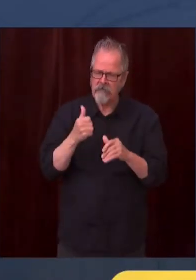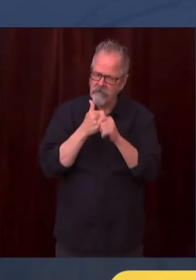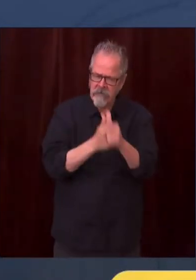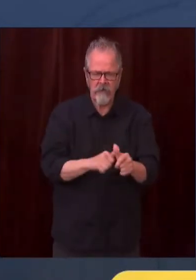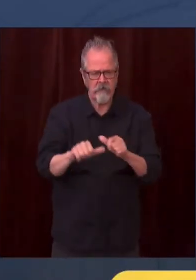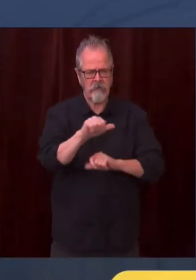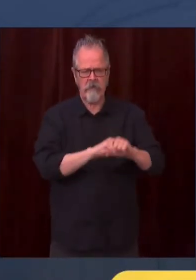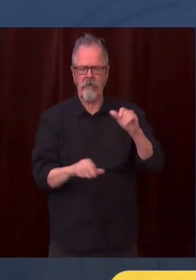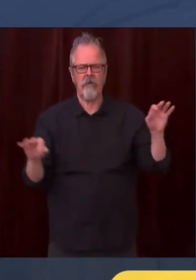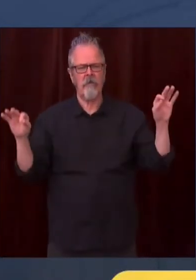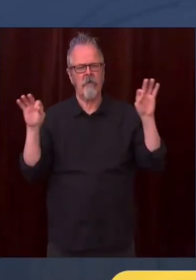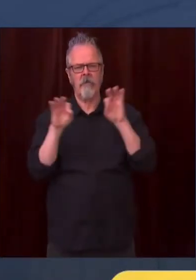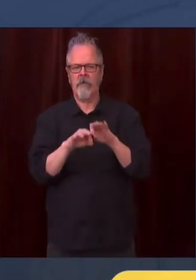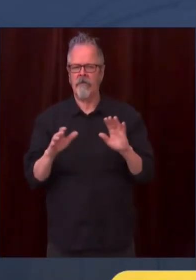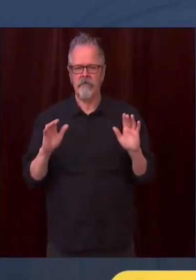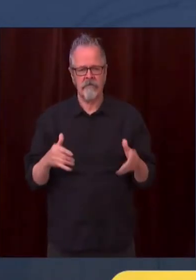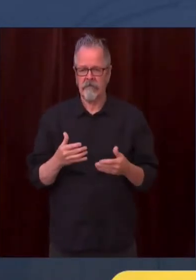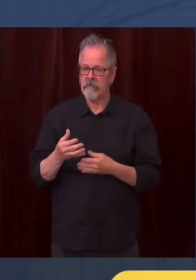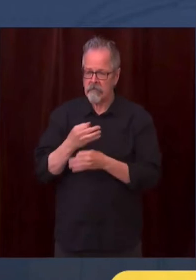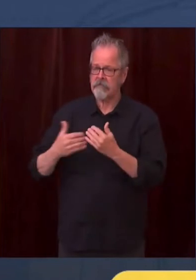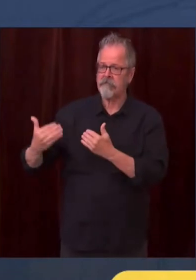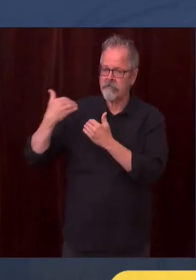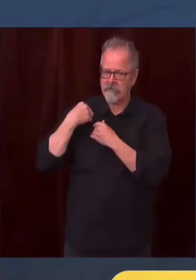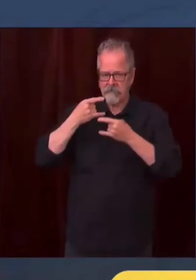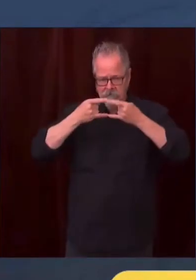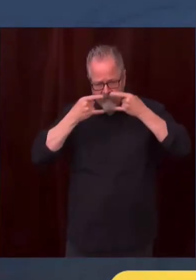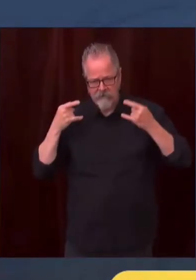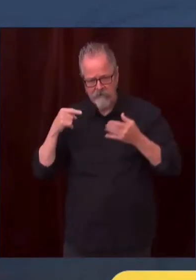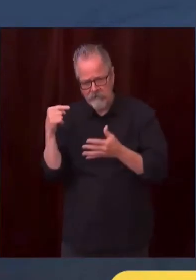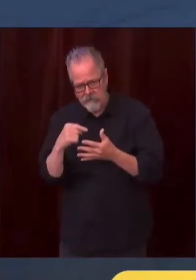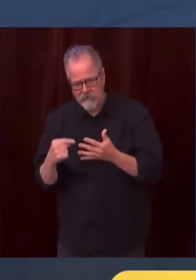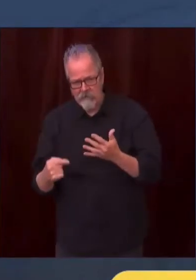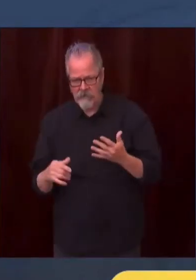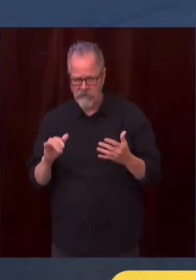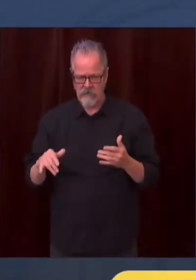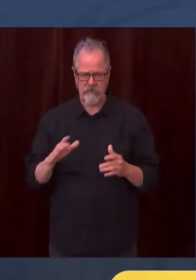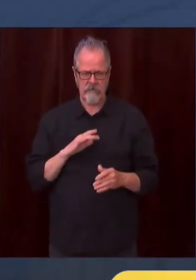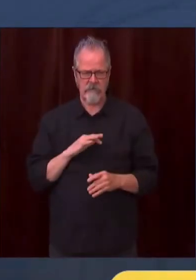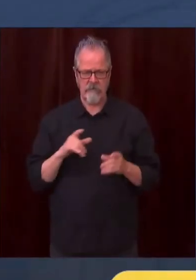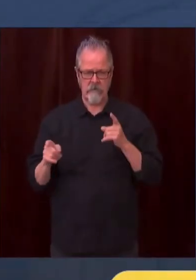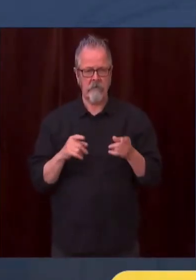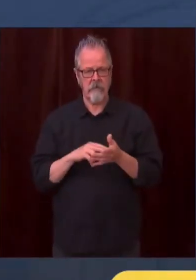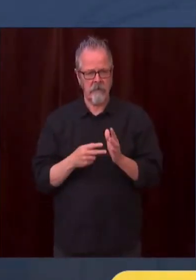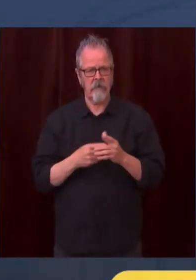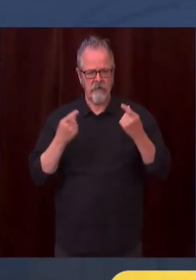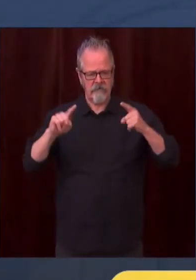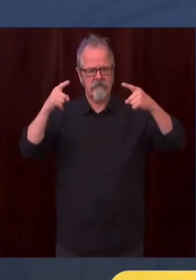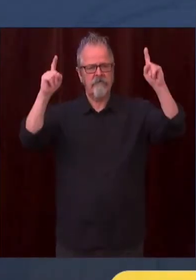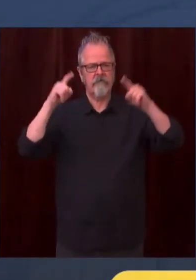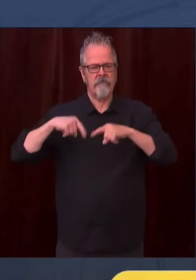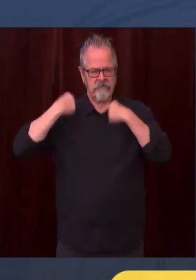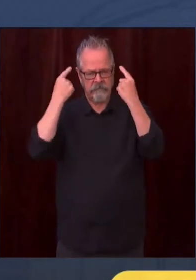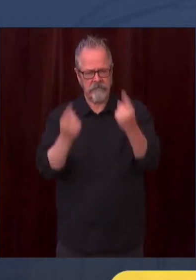social distancing, and a great credit to this goes to the state of Washington citizens. Before I talk some more about that,